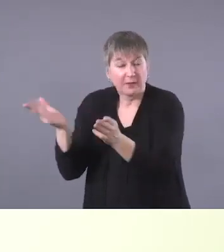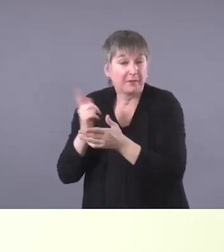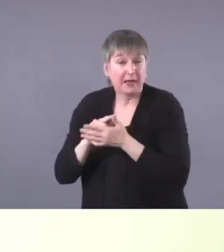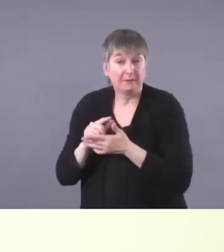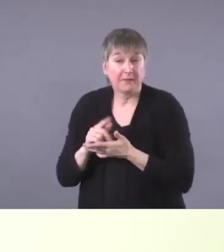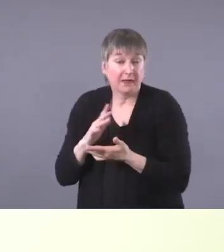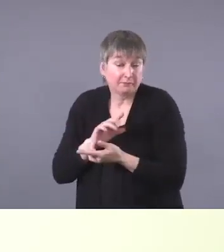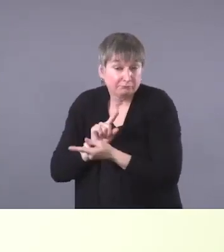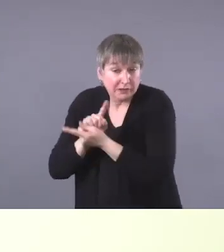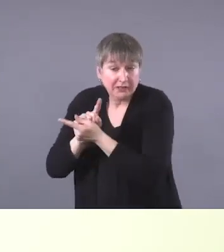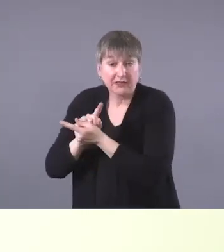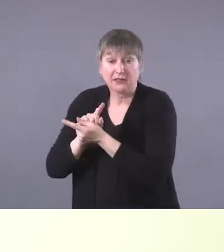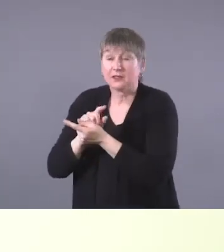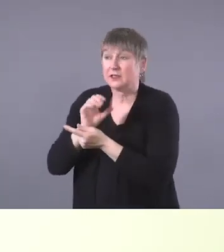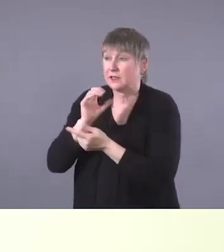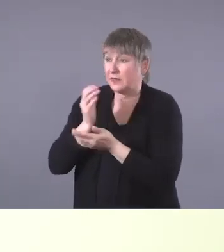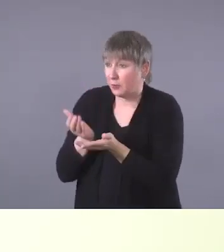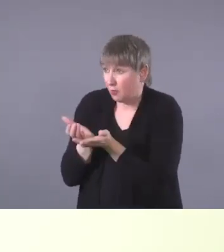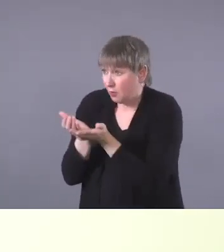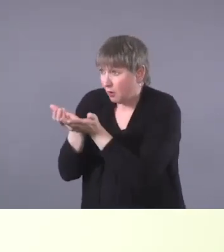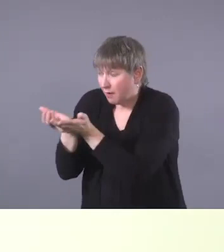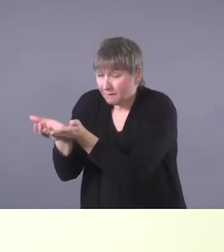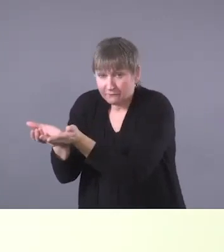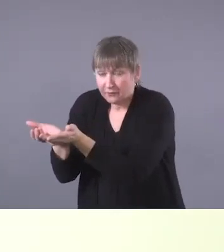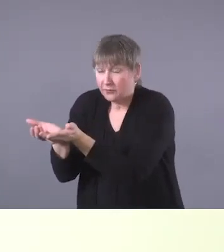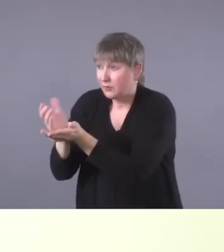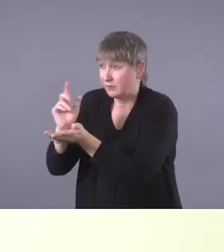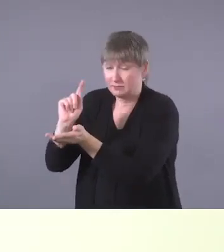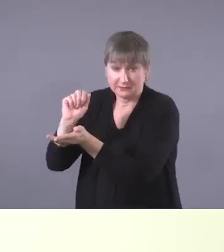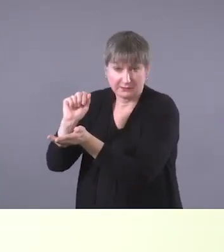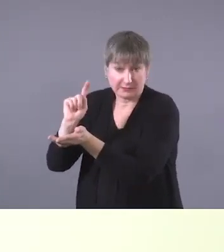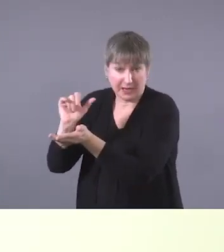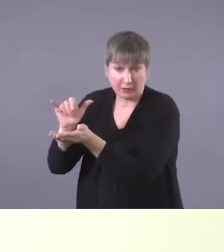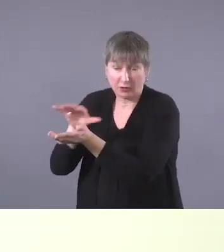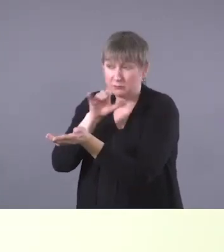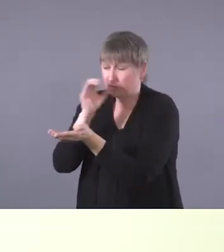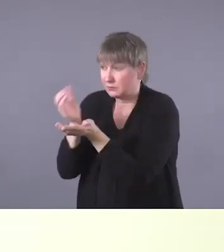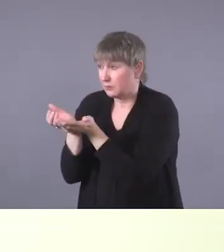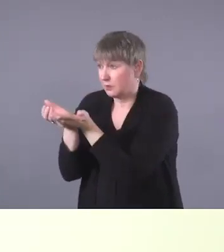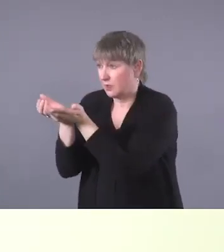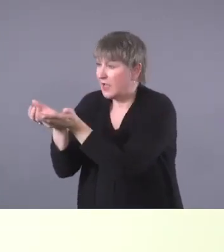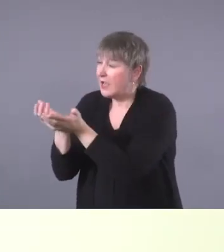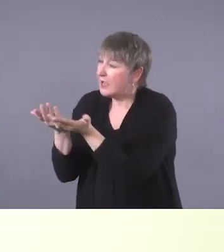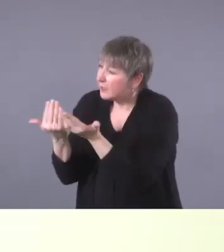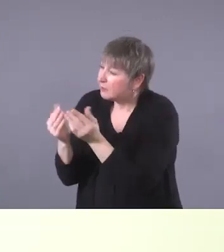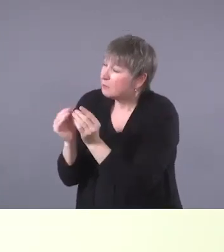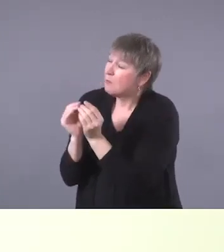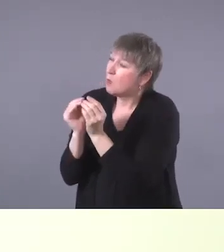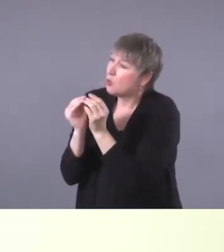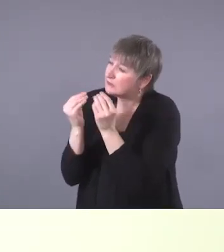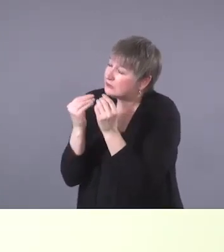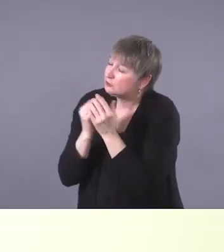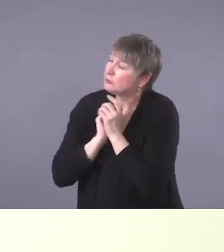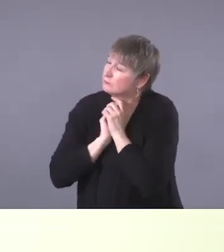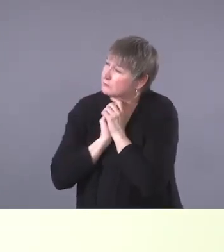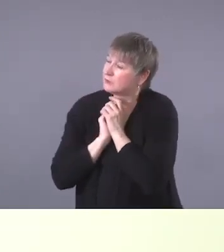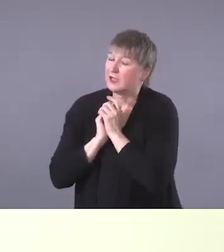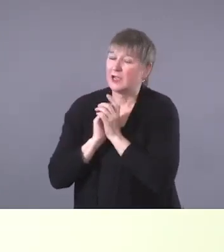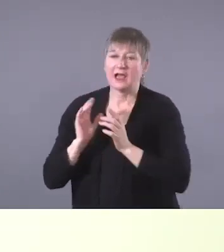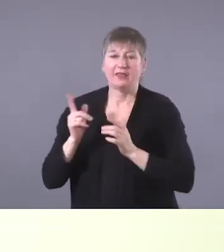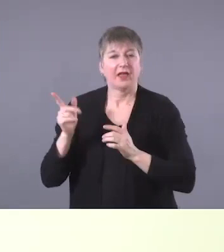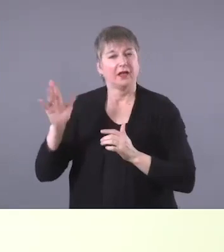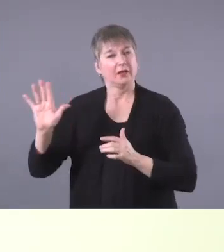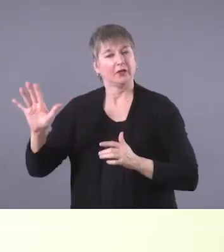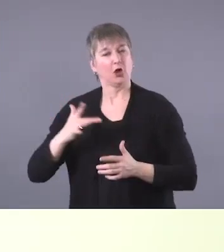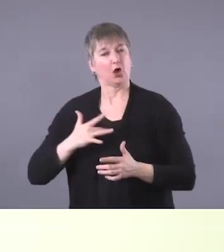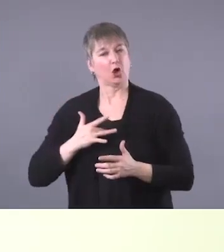and offer that tobacco to gain deeper insights into these important concepts that are near and dear to indigenous